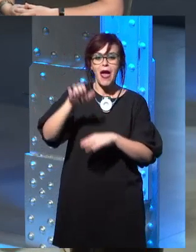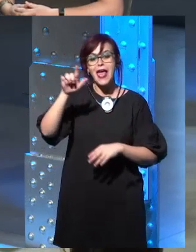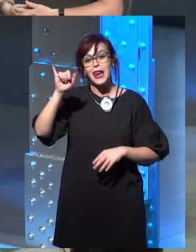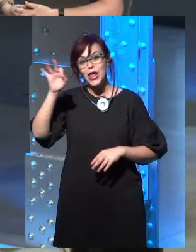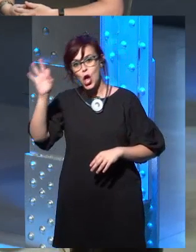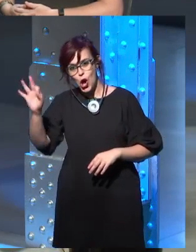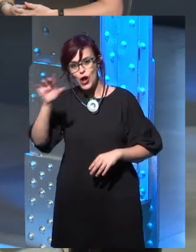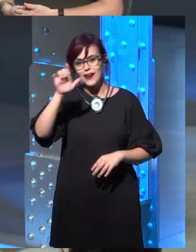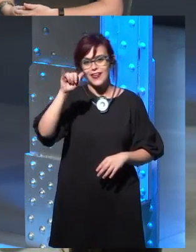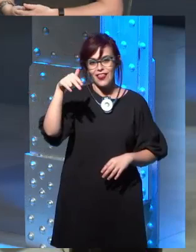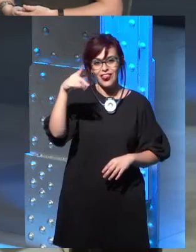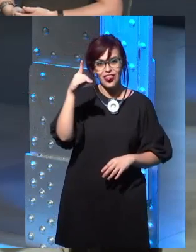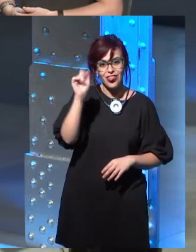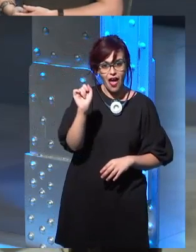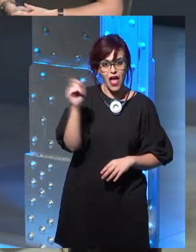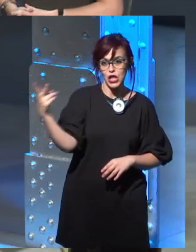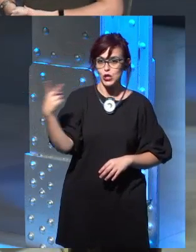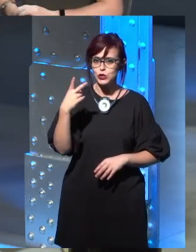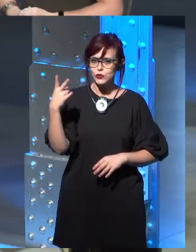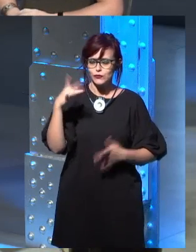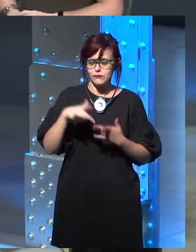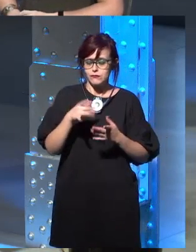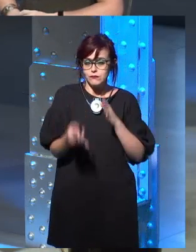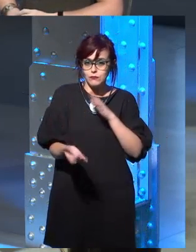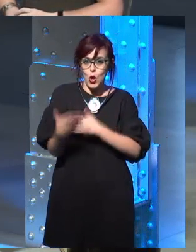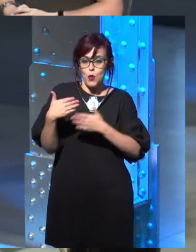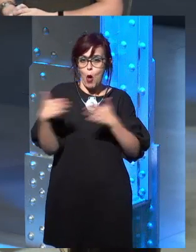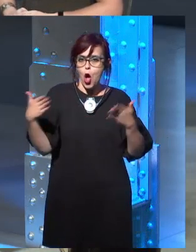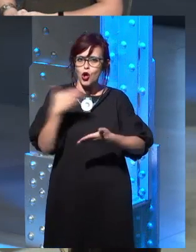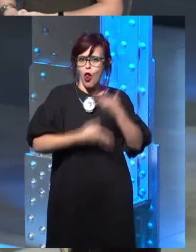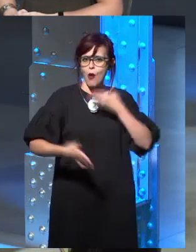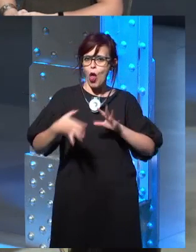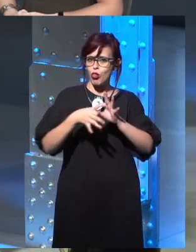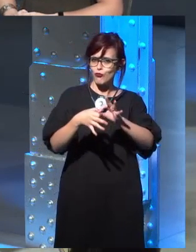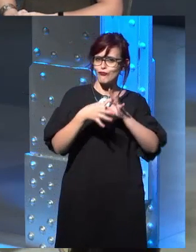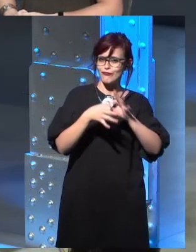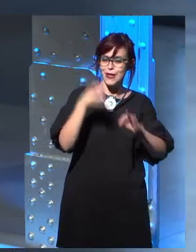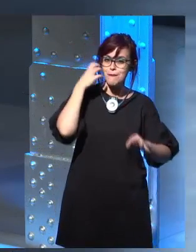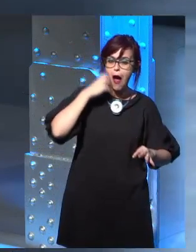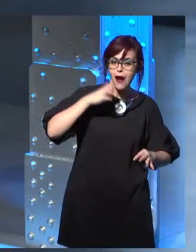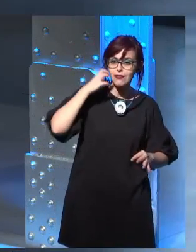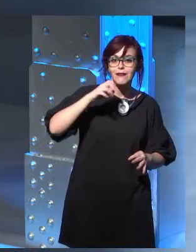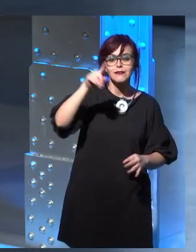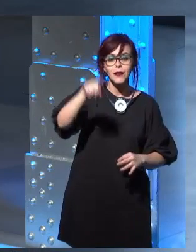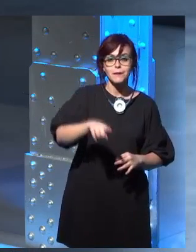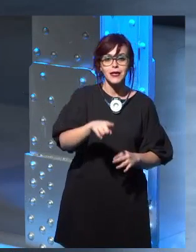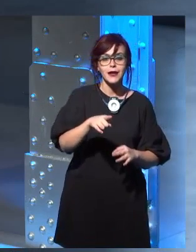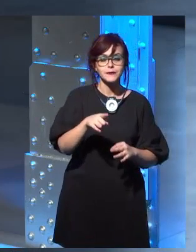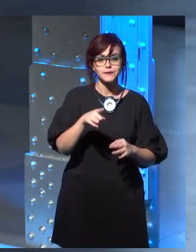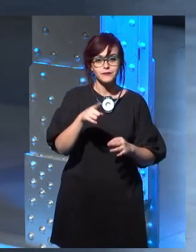book. Elio and Linda have become great cooperators.